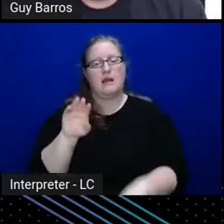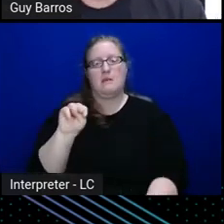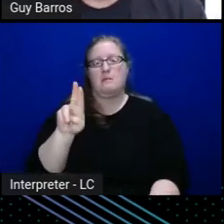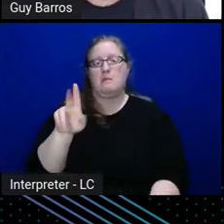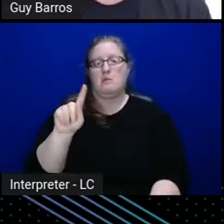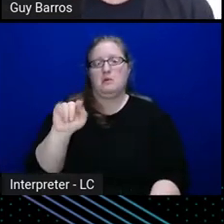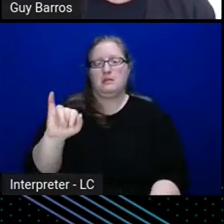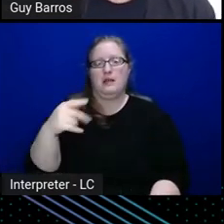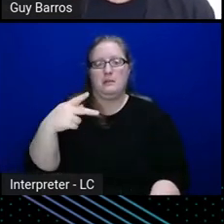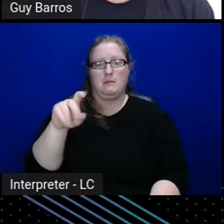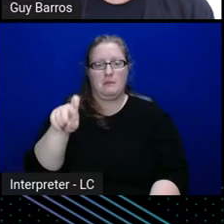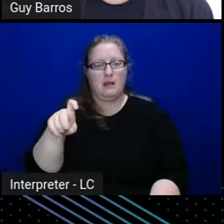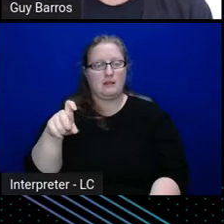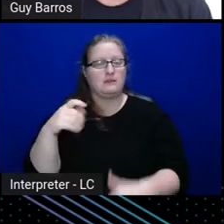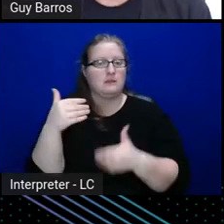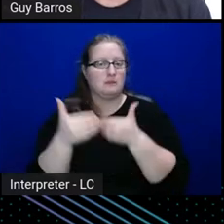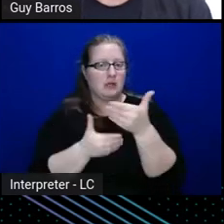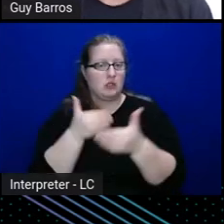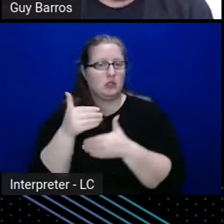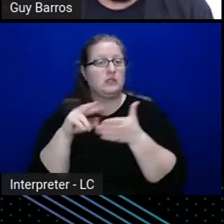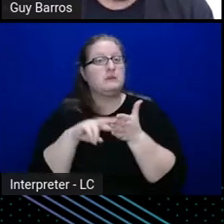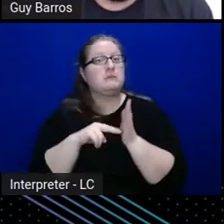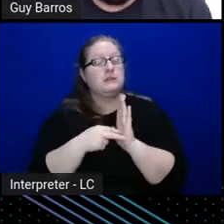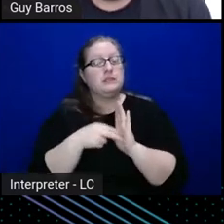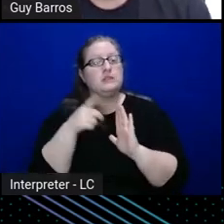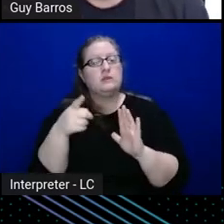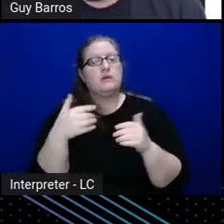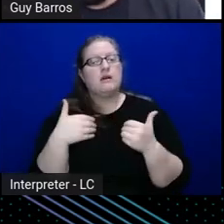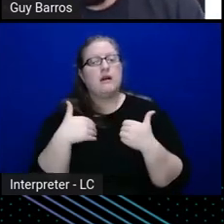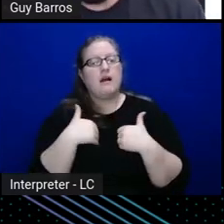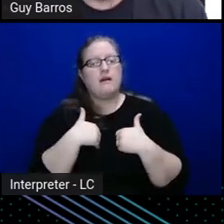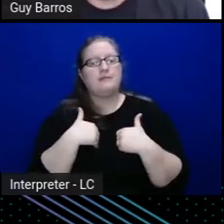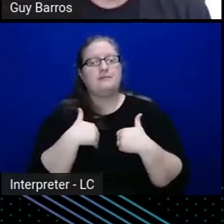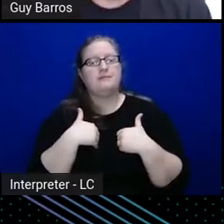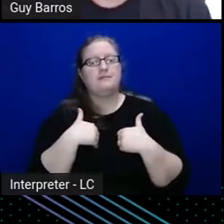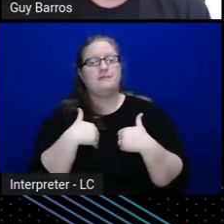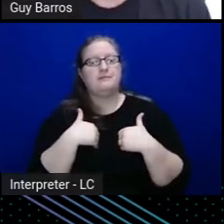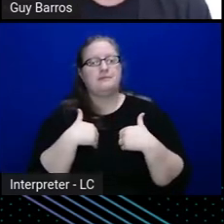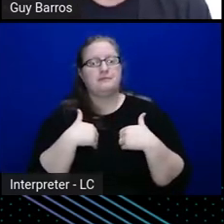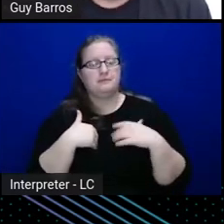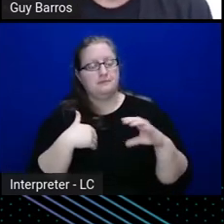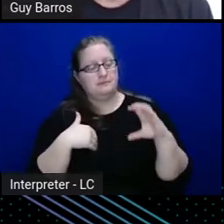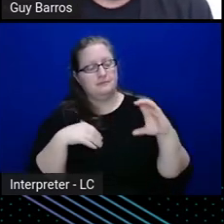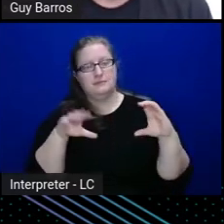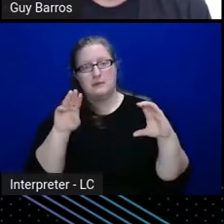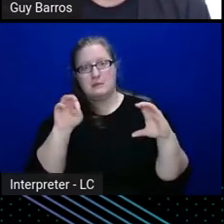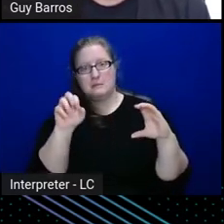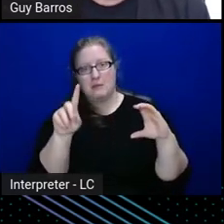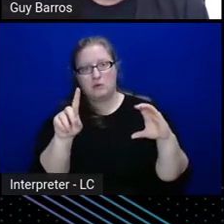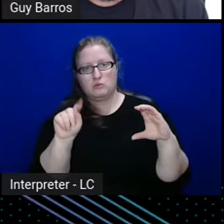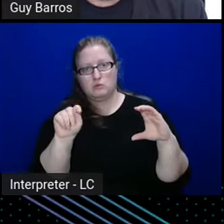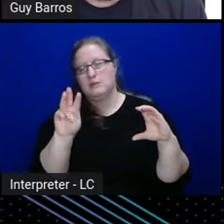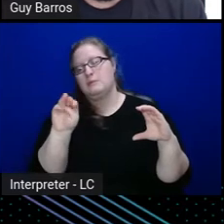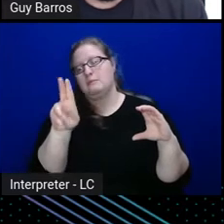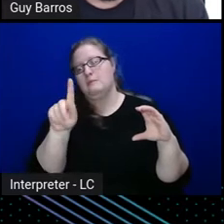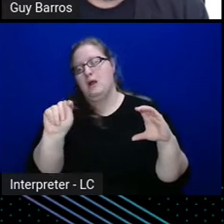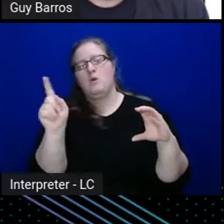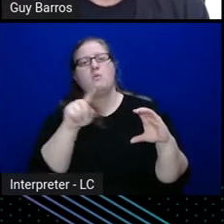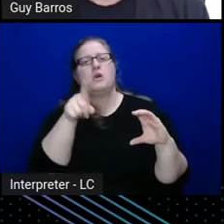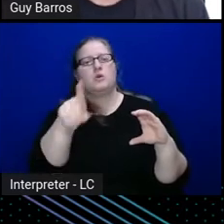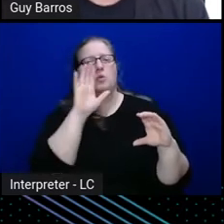that means that you have the mount itself, so basically where you are configuring that auth method,